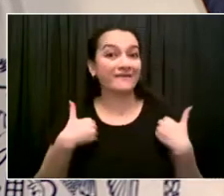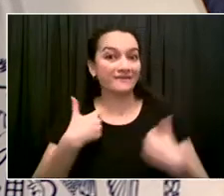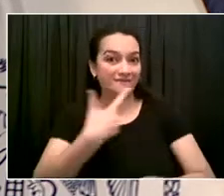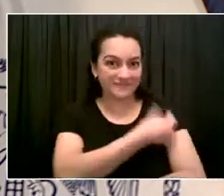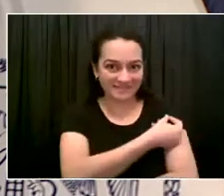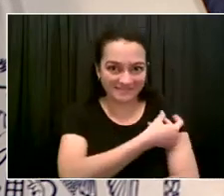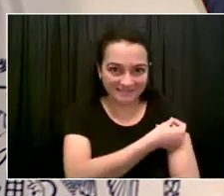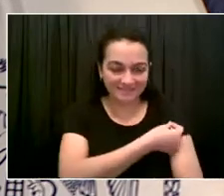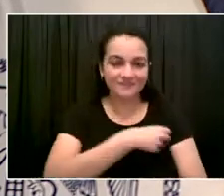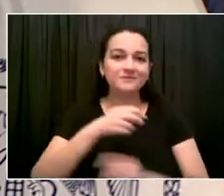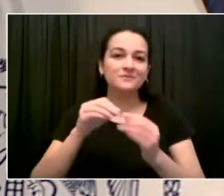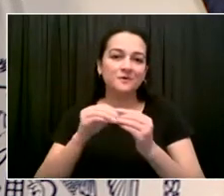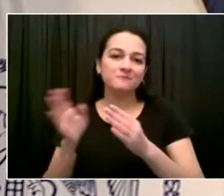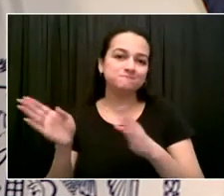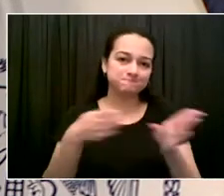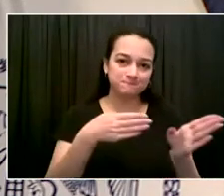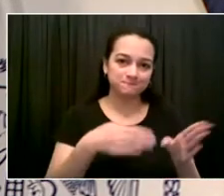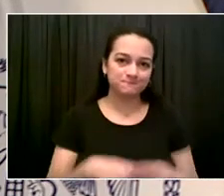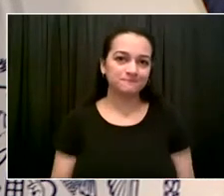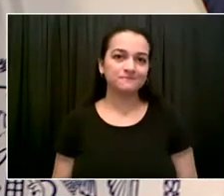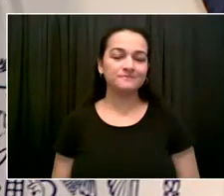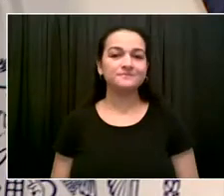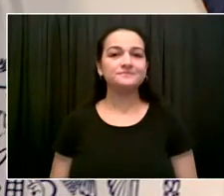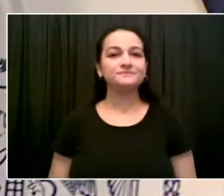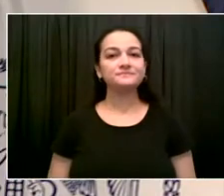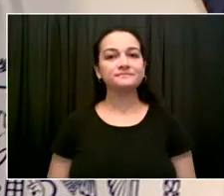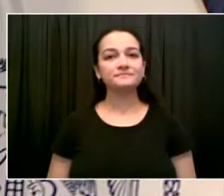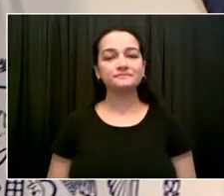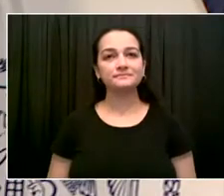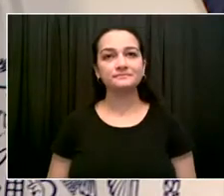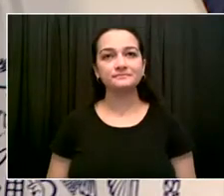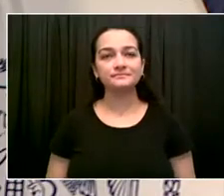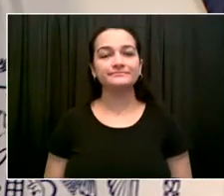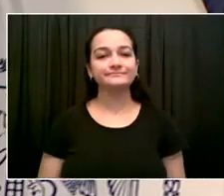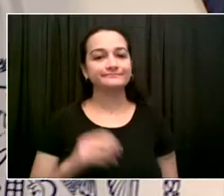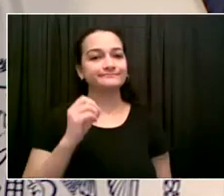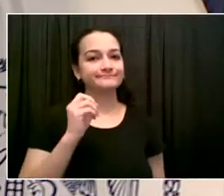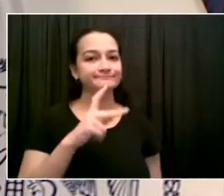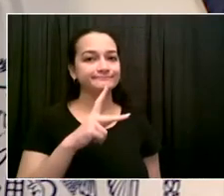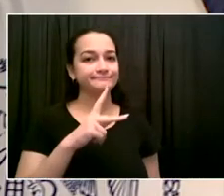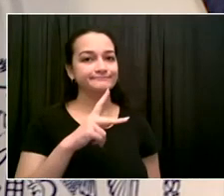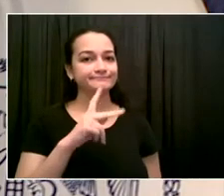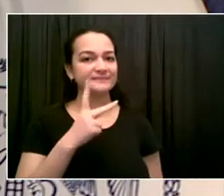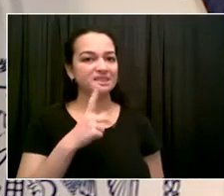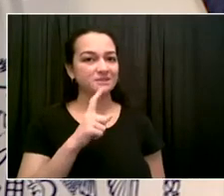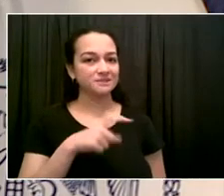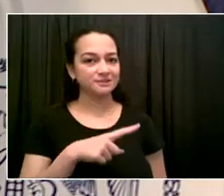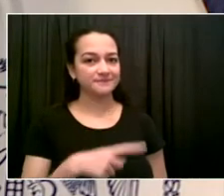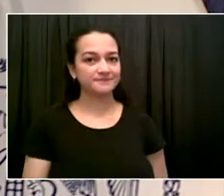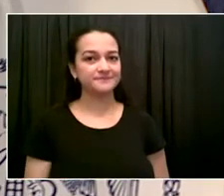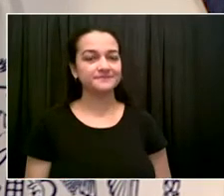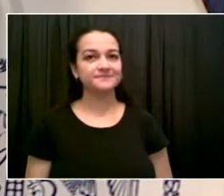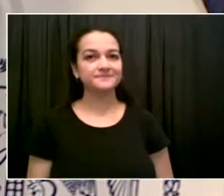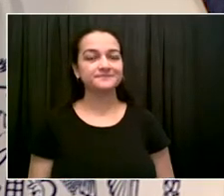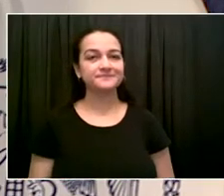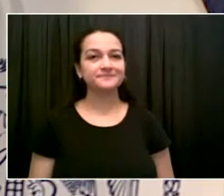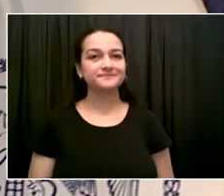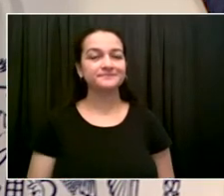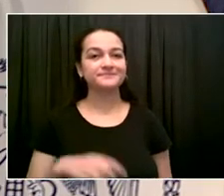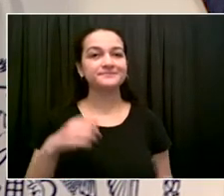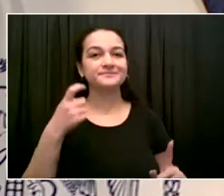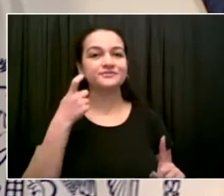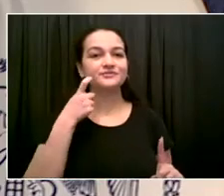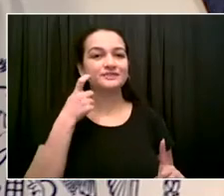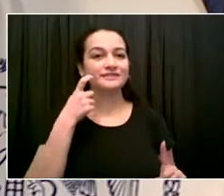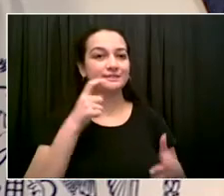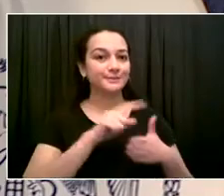Okay, thank you. You know, I also wanted to ask about the weekend shooting in the Bronx. I know you made reference